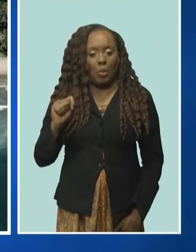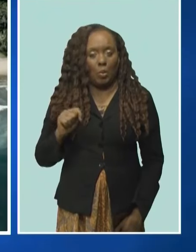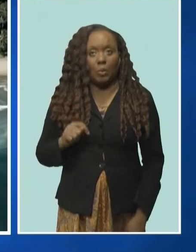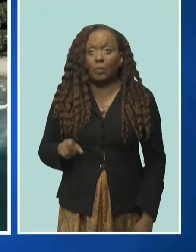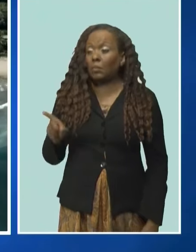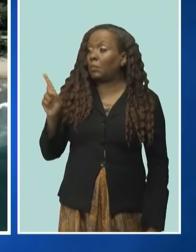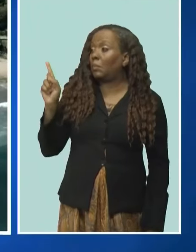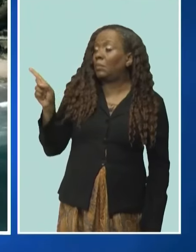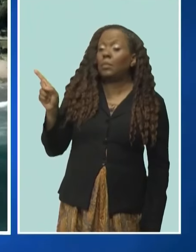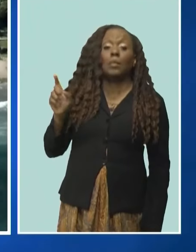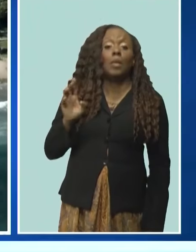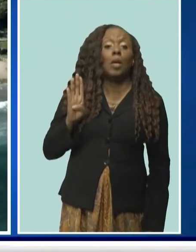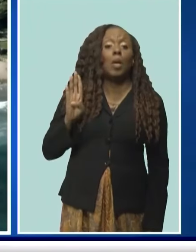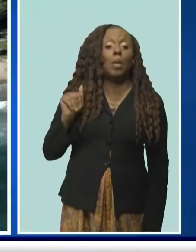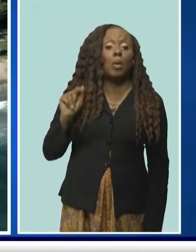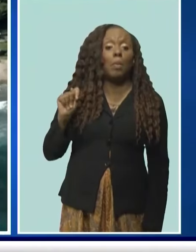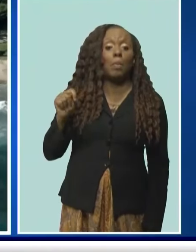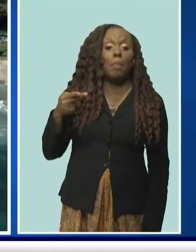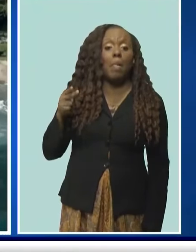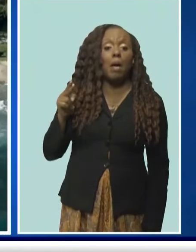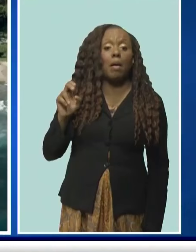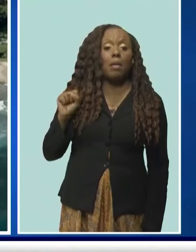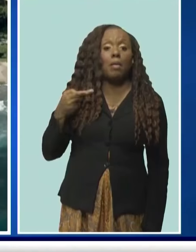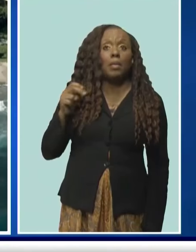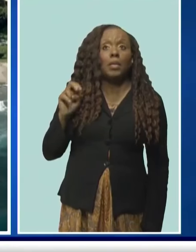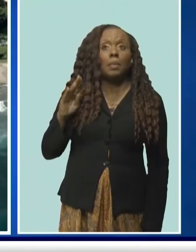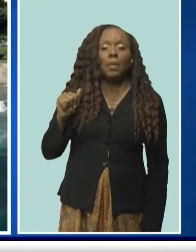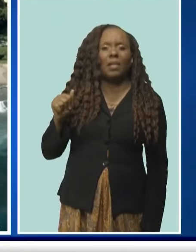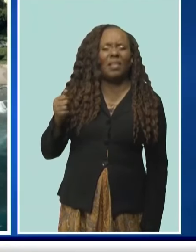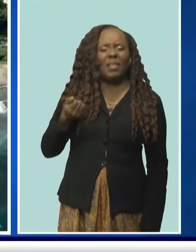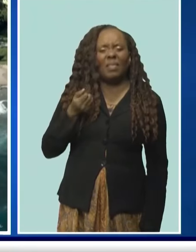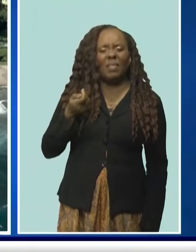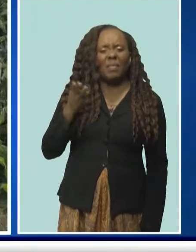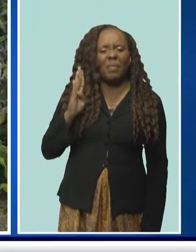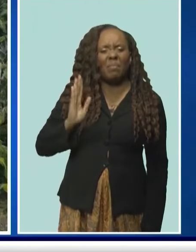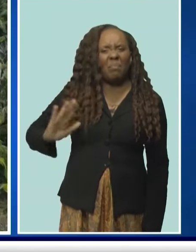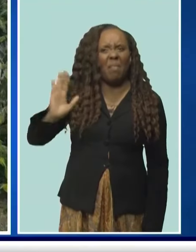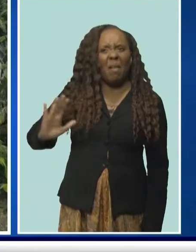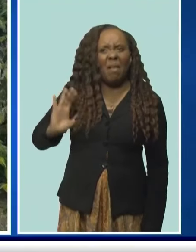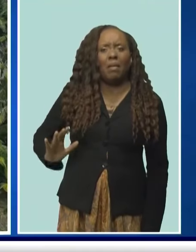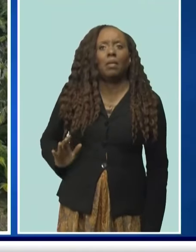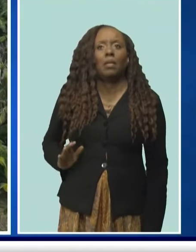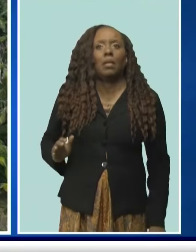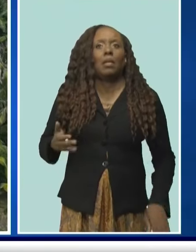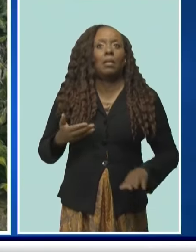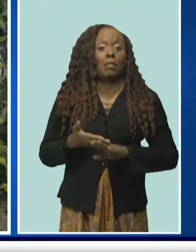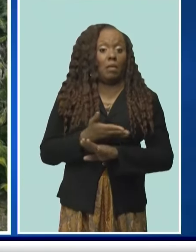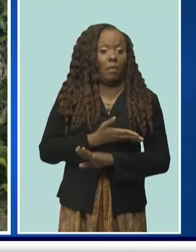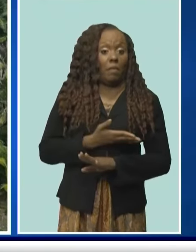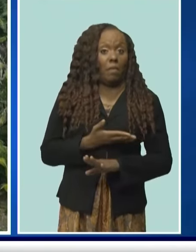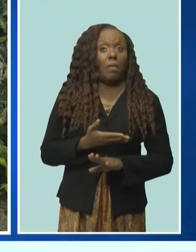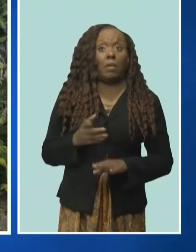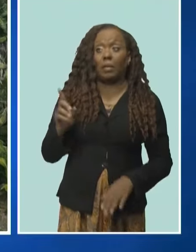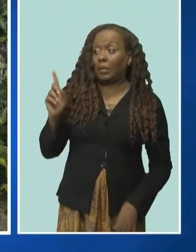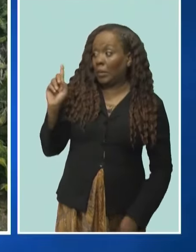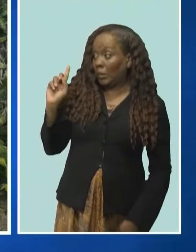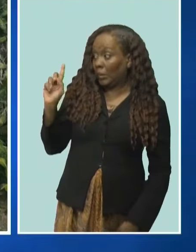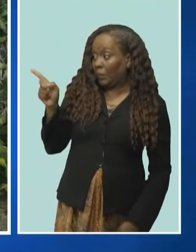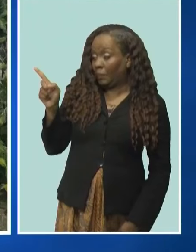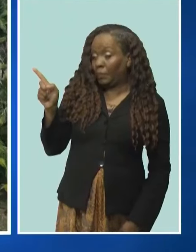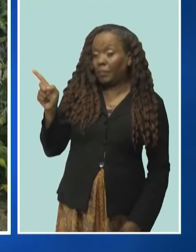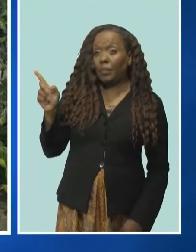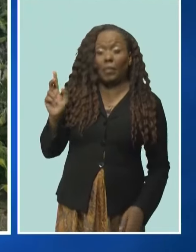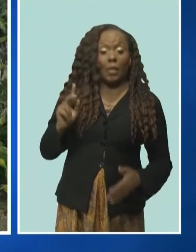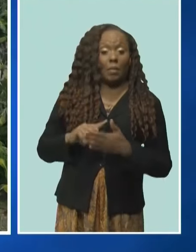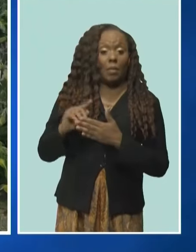is Bathsheba St. Joseph, just a few years ago, before a multi-story construction project by Panoramic